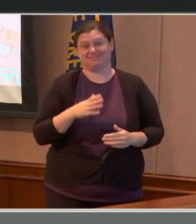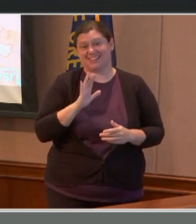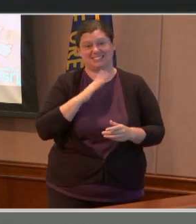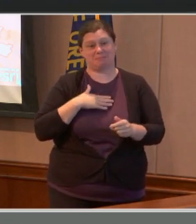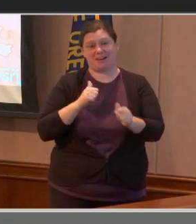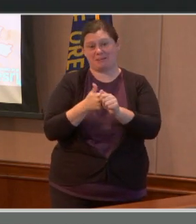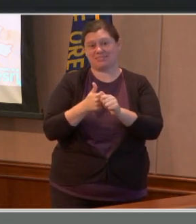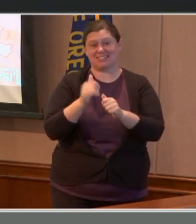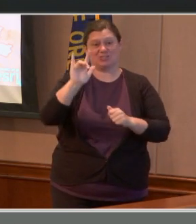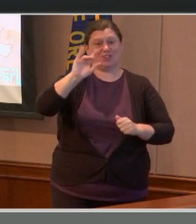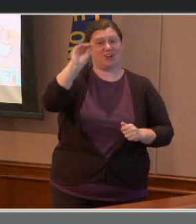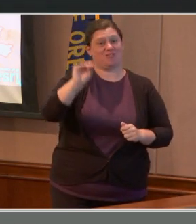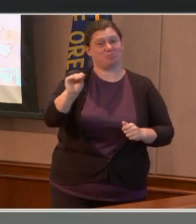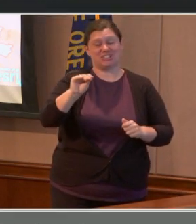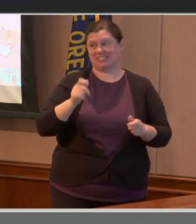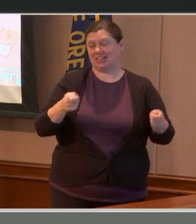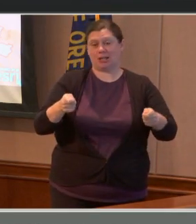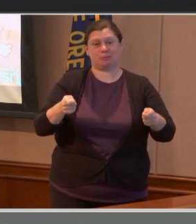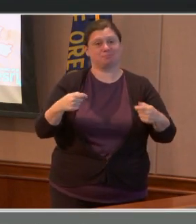containment. Thank you.